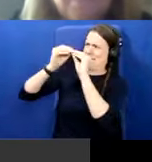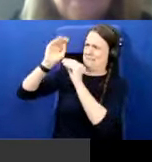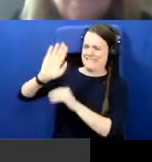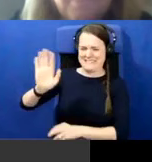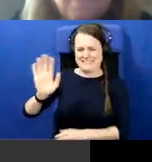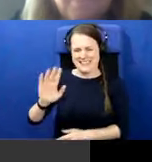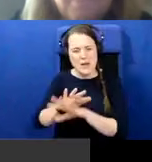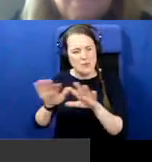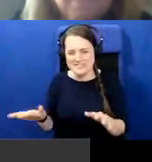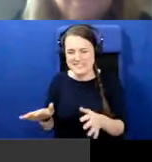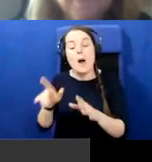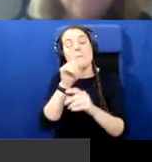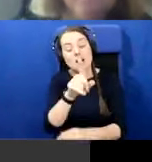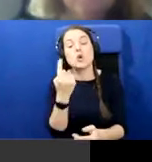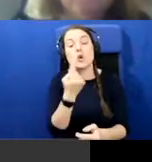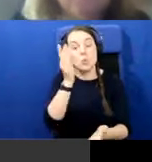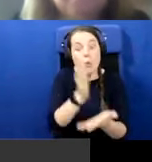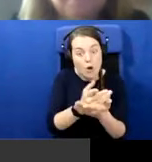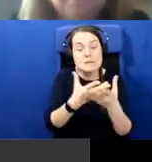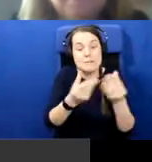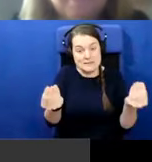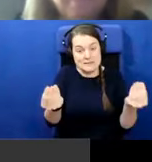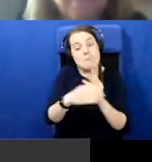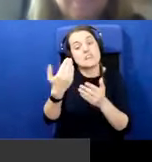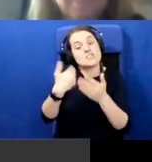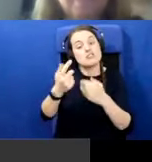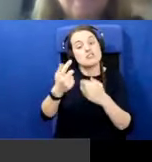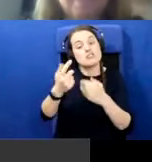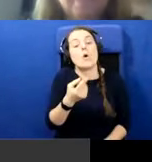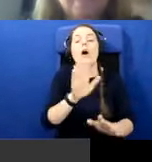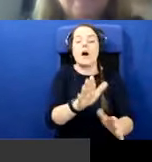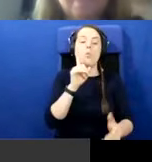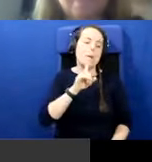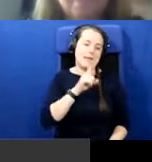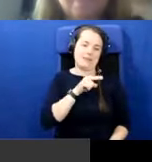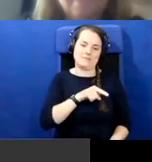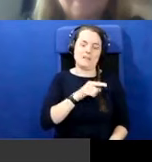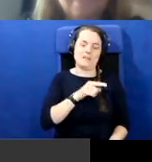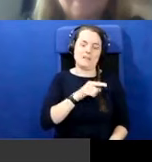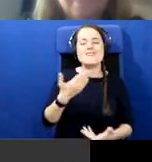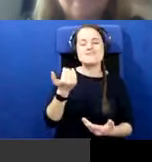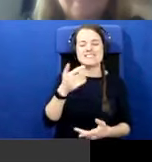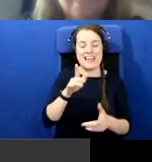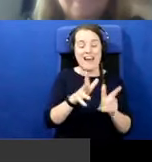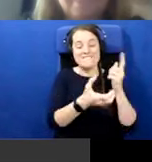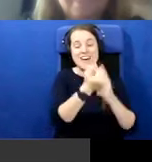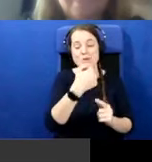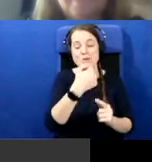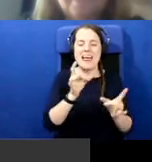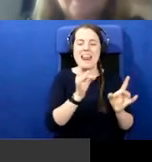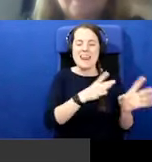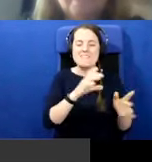out of history are the women we talked about. I mean, I recently took down my old school Leaving Cert history book, which is now 30 years old,